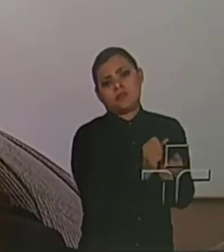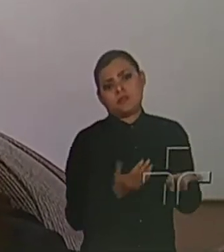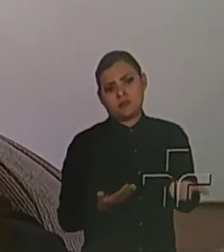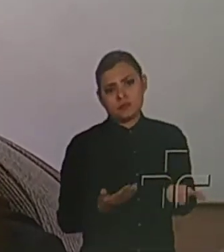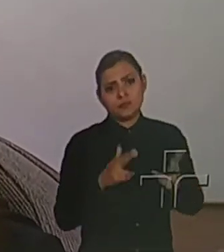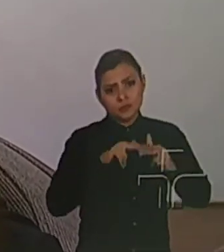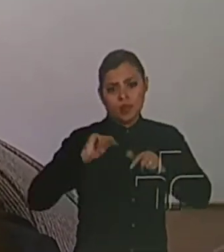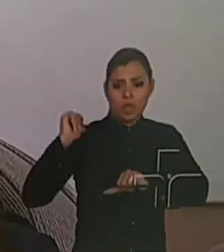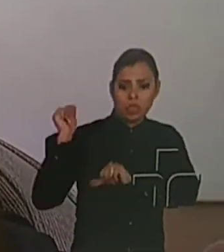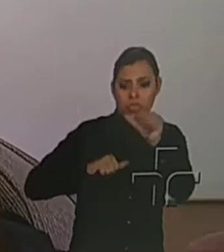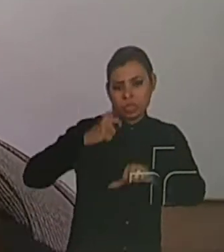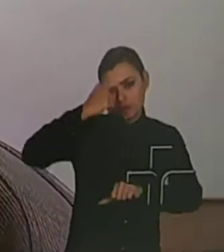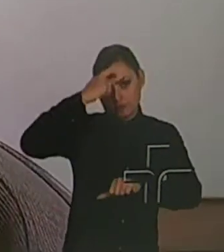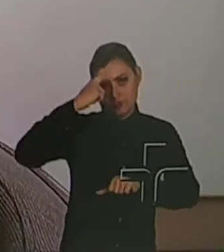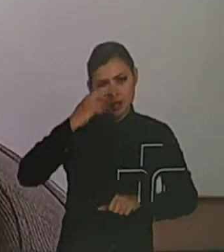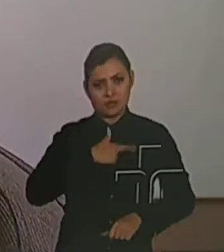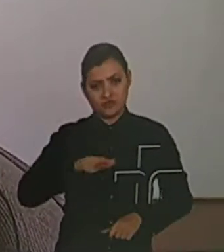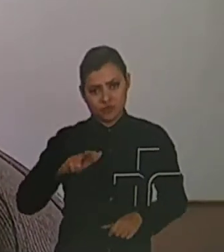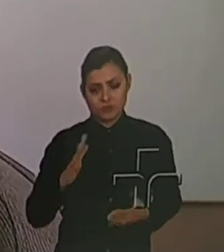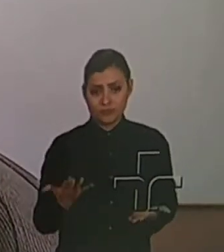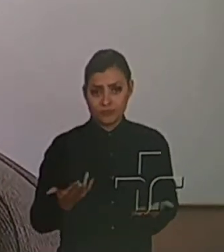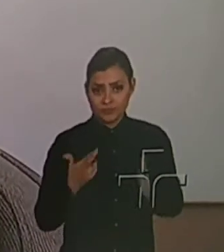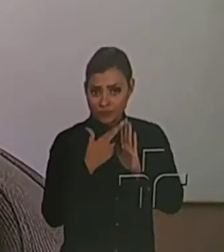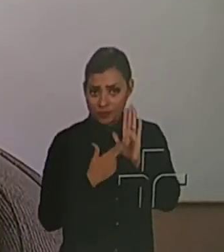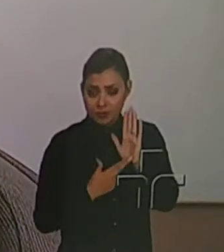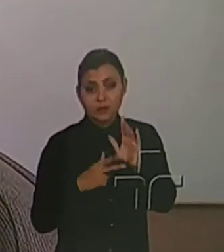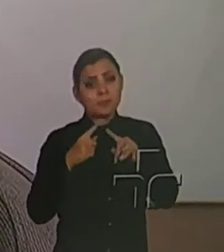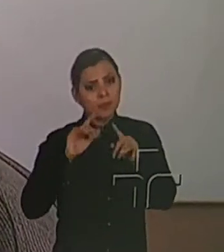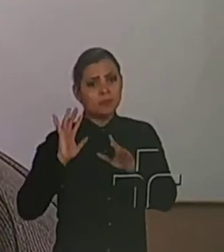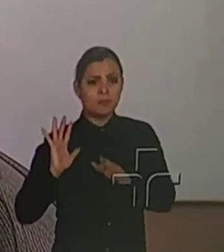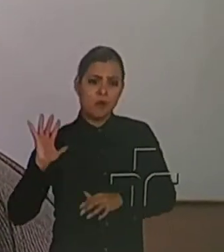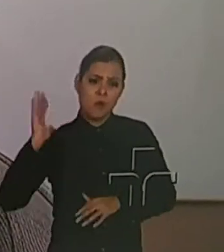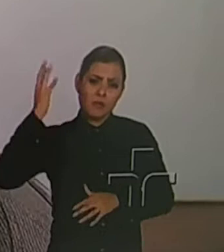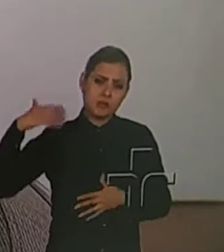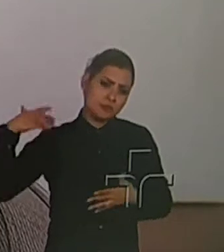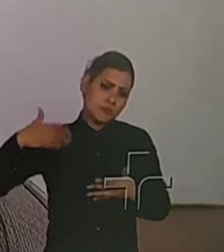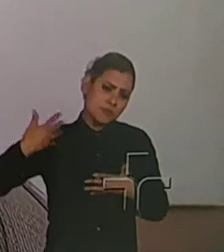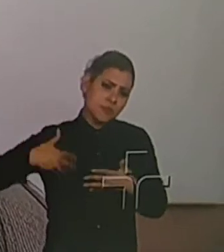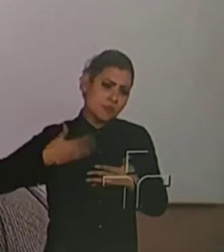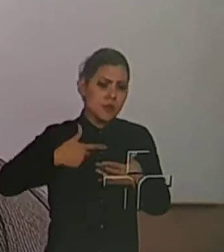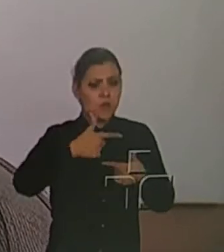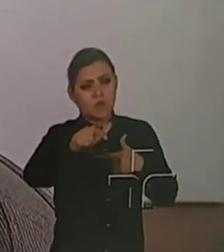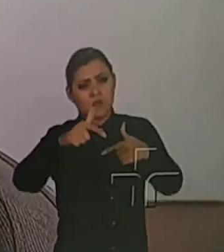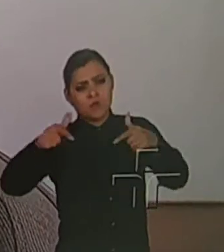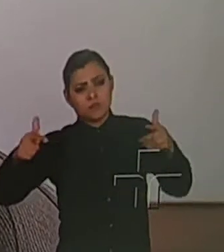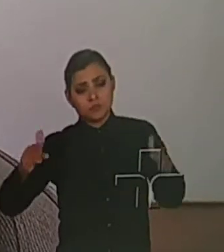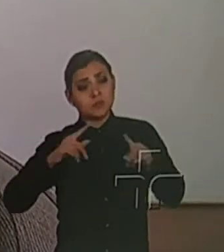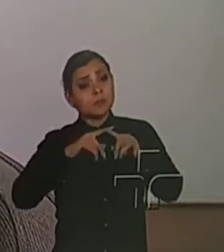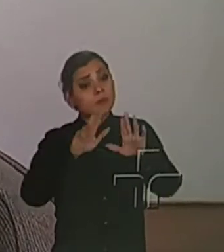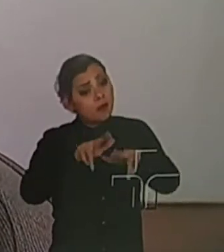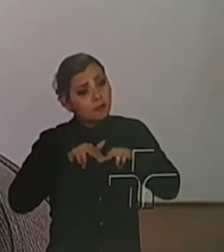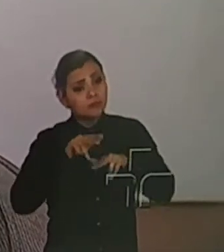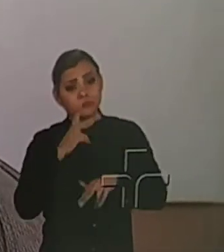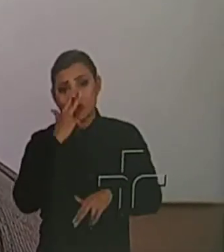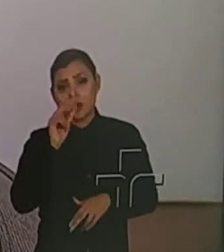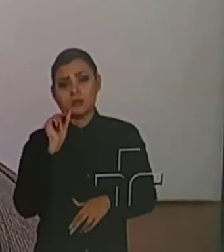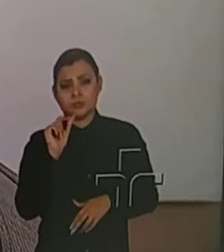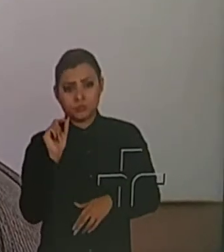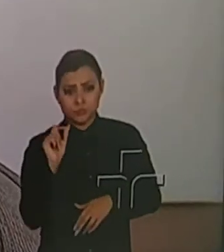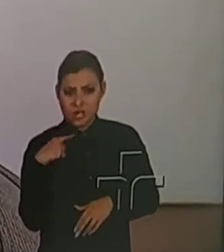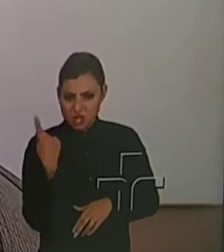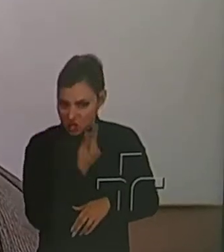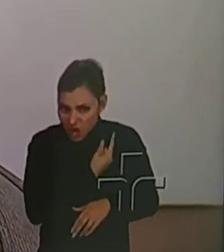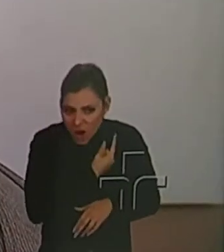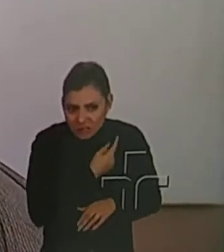And it can happen in many other things, too. So, I think that we shouldn't fall into